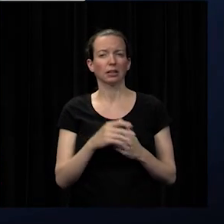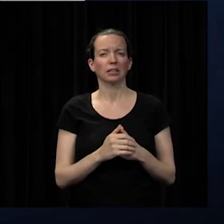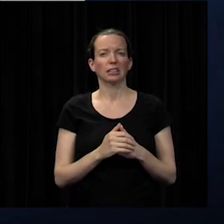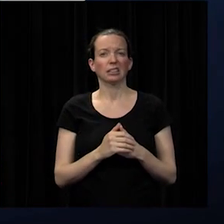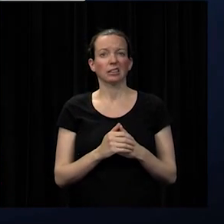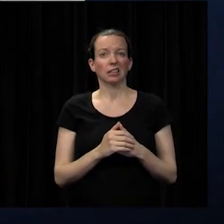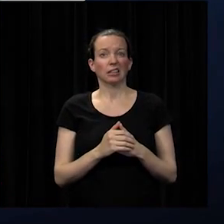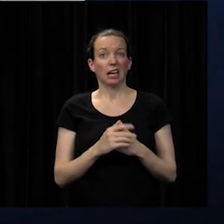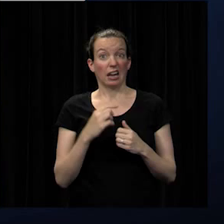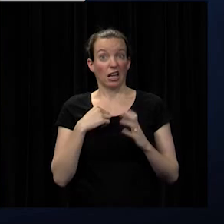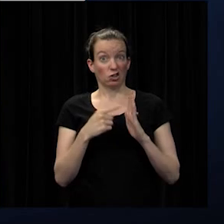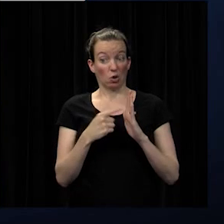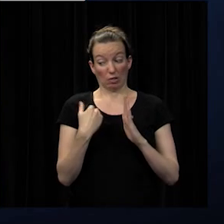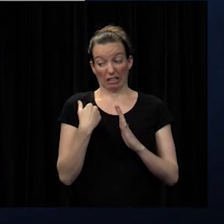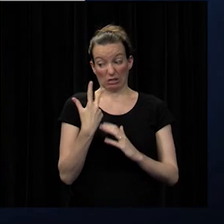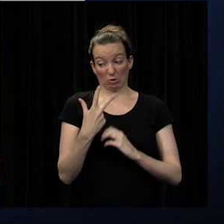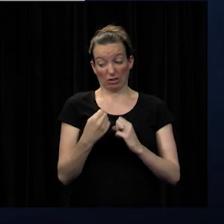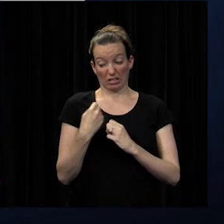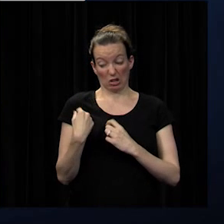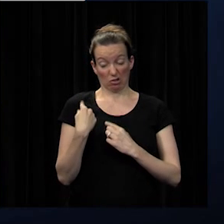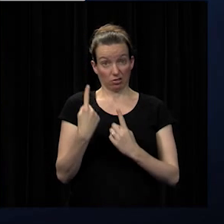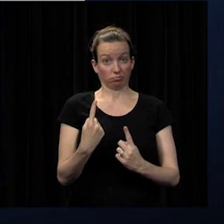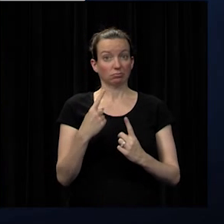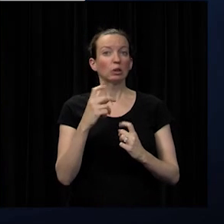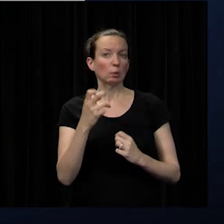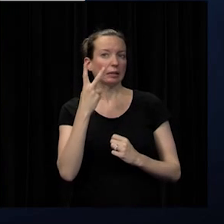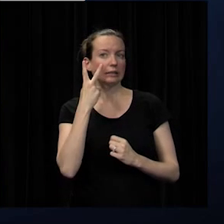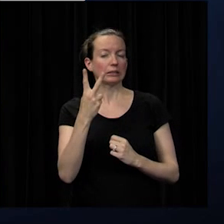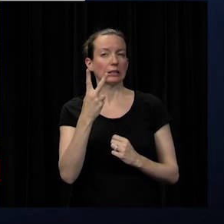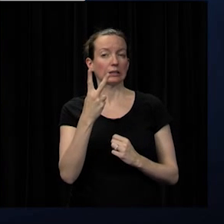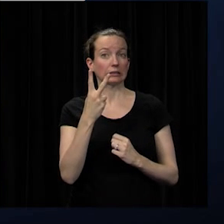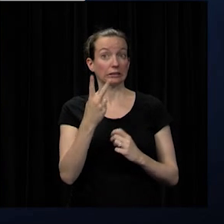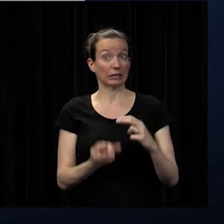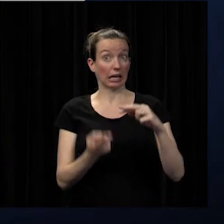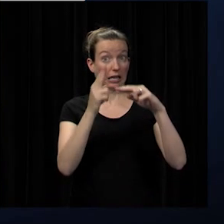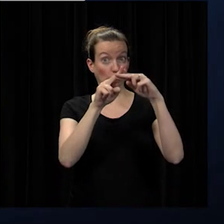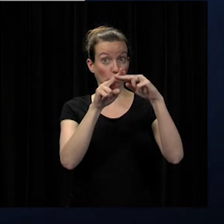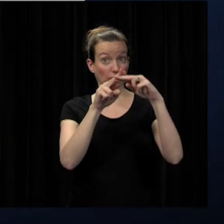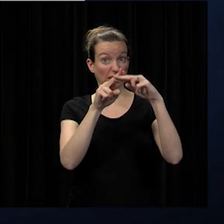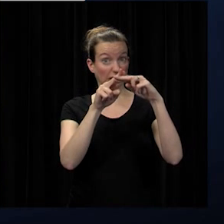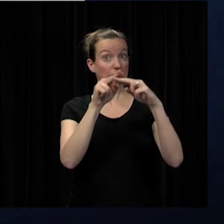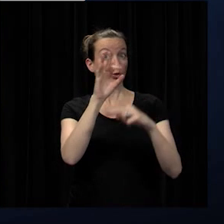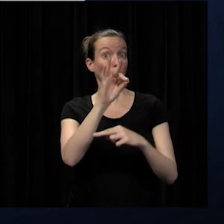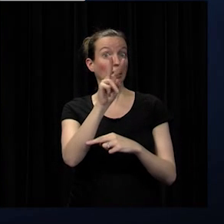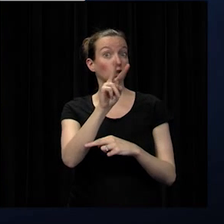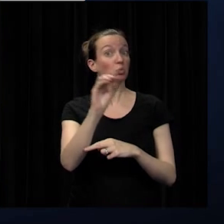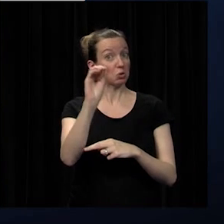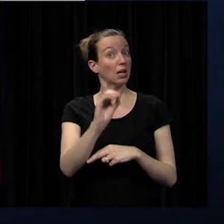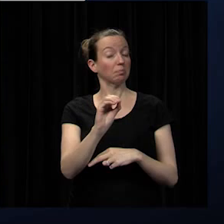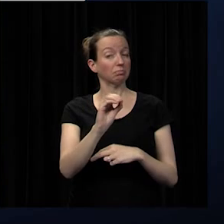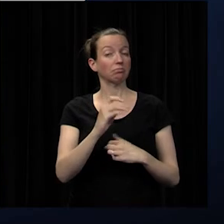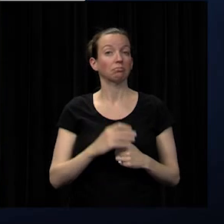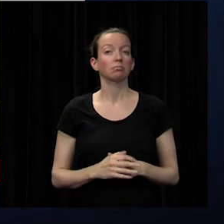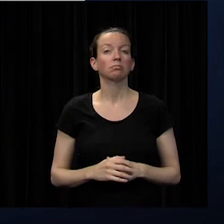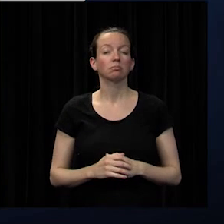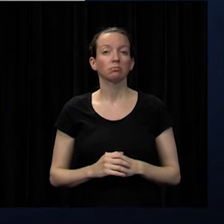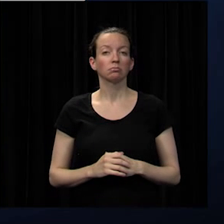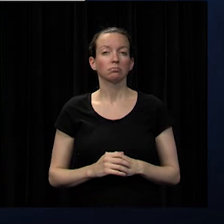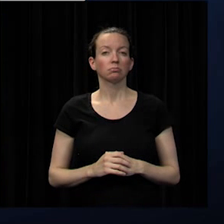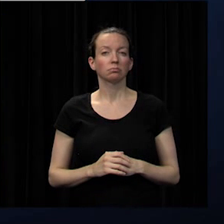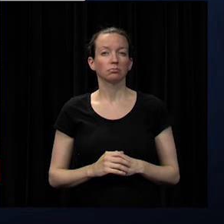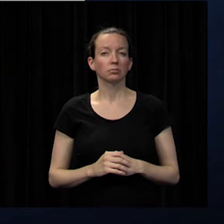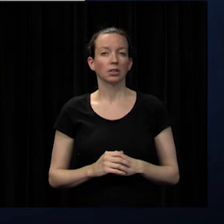three years of the results there you can see that was an increase to a 92 percent the district uh